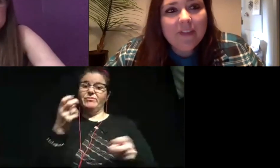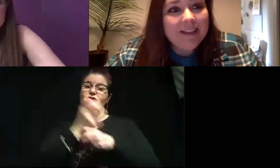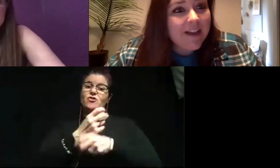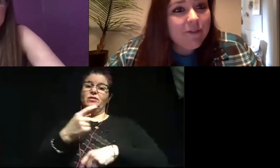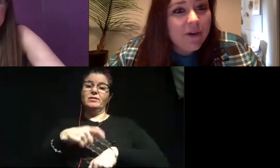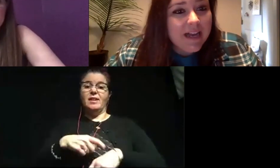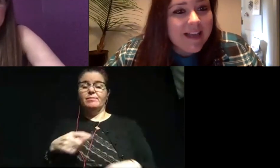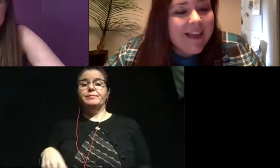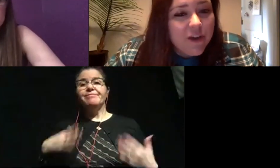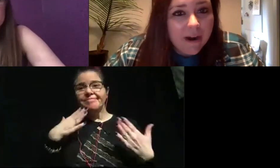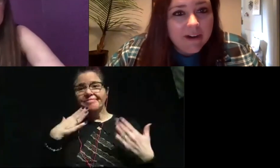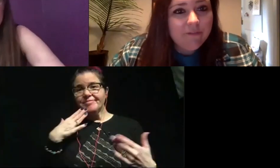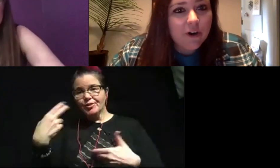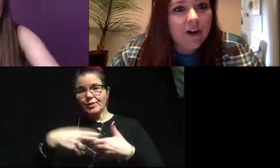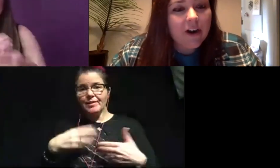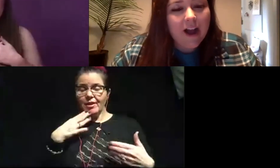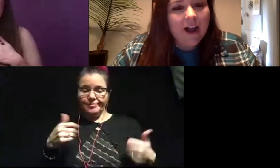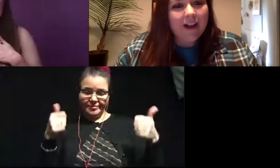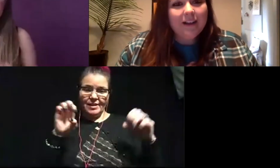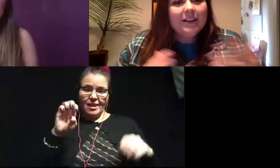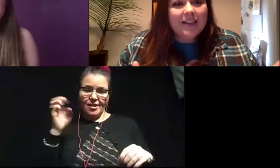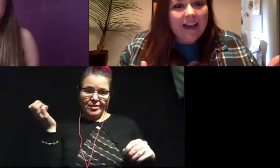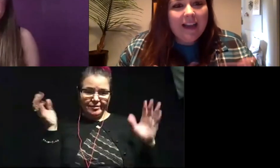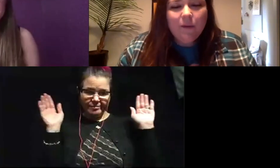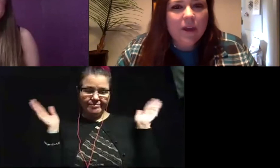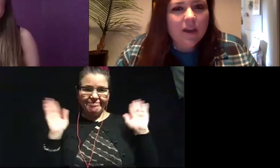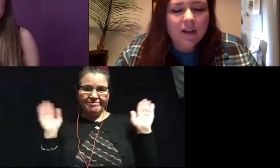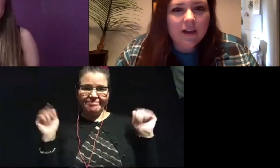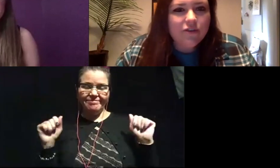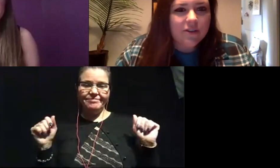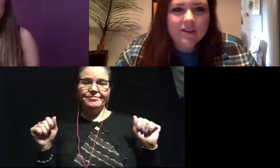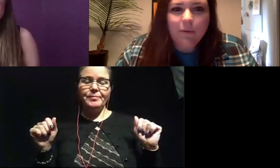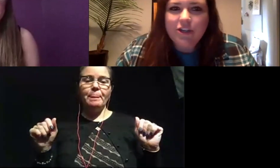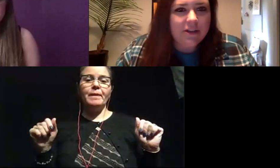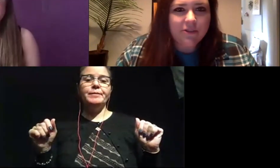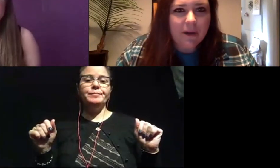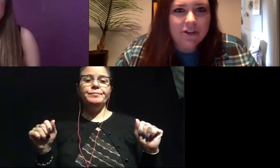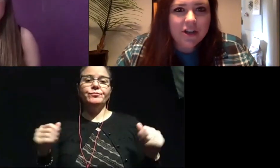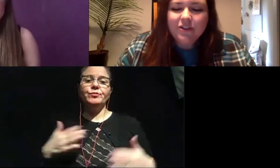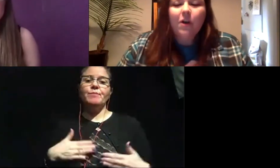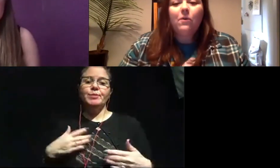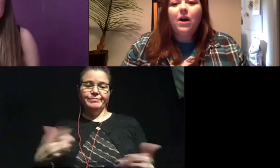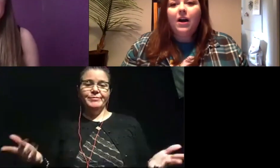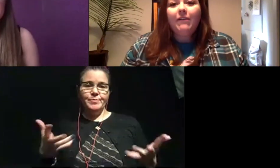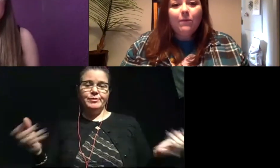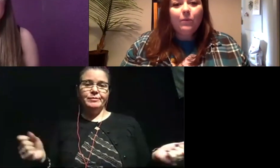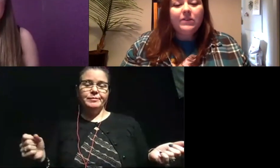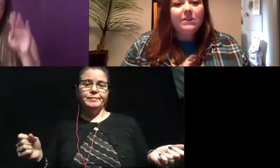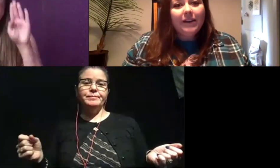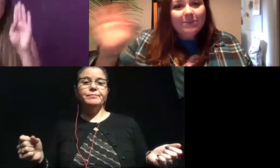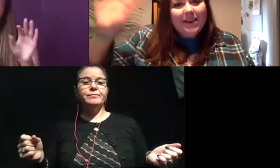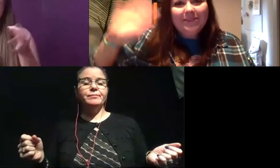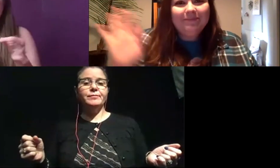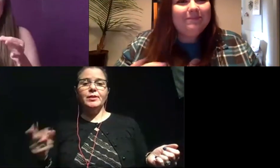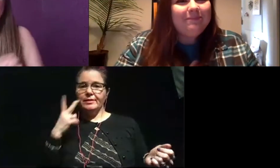Um, thanks again for joining us and thank you, Erin, for, uh, signing. We just appreciate you so much. So, uh, all right, we'll